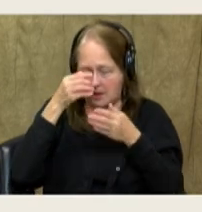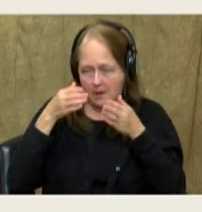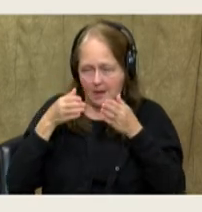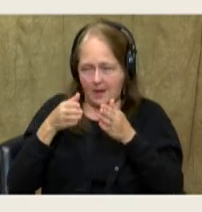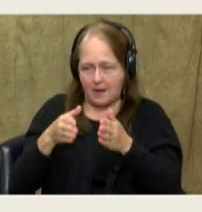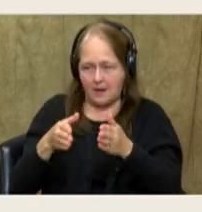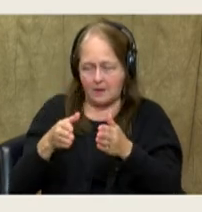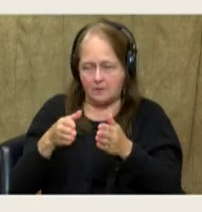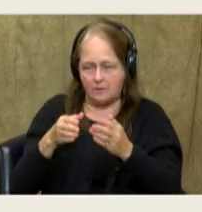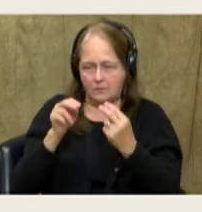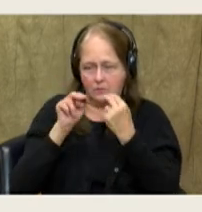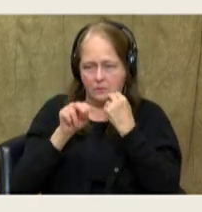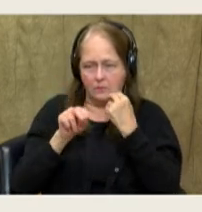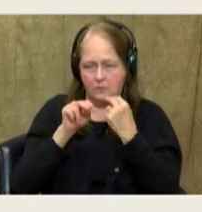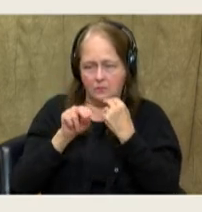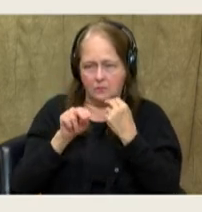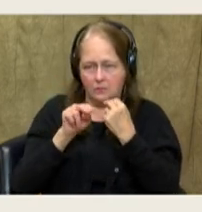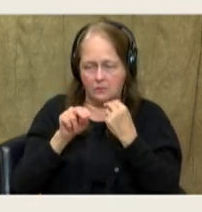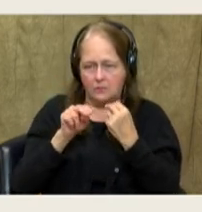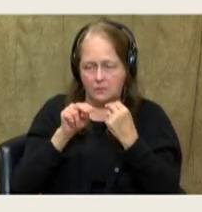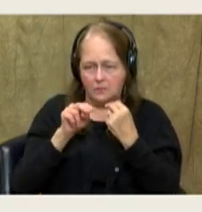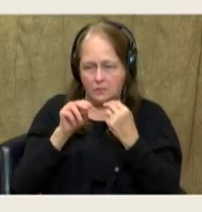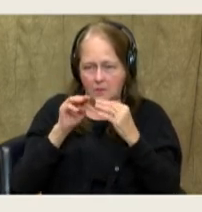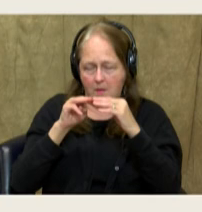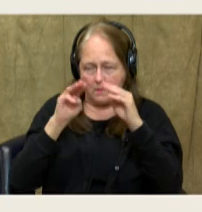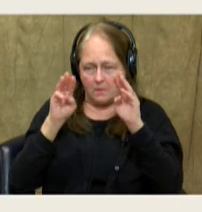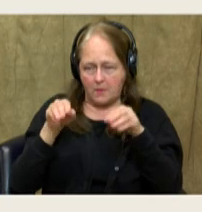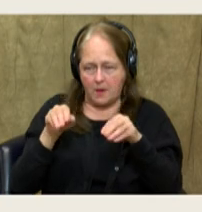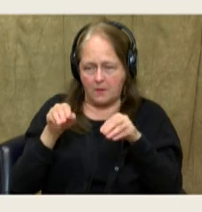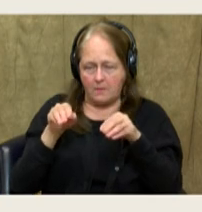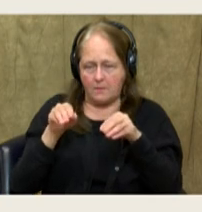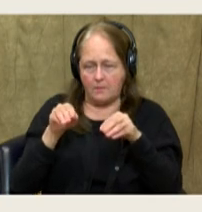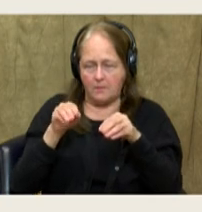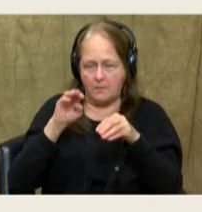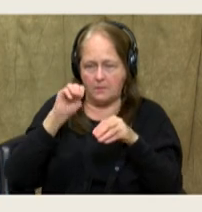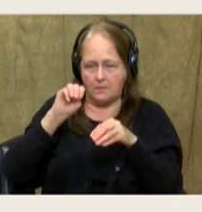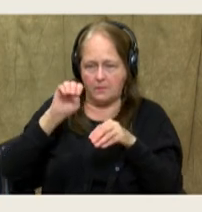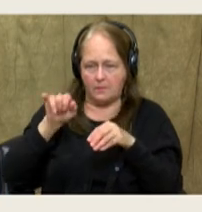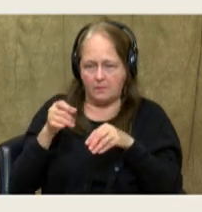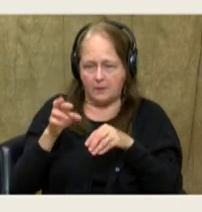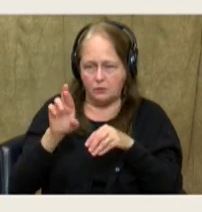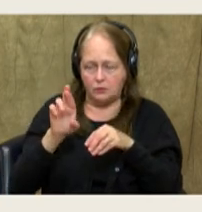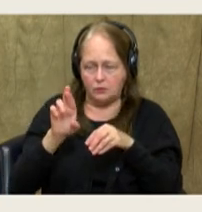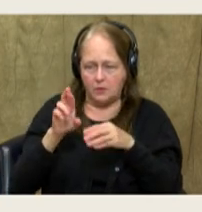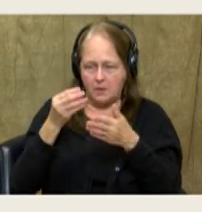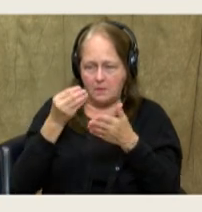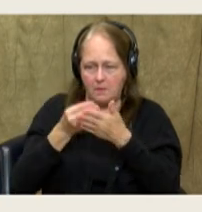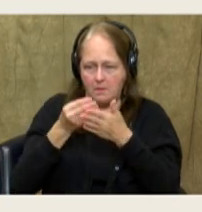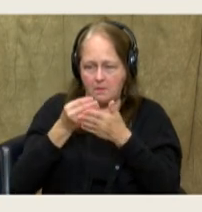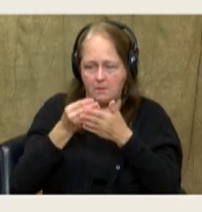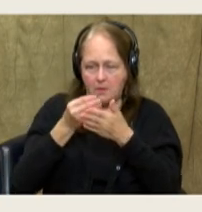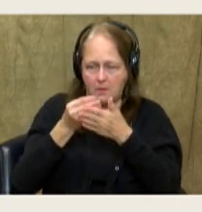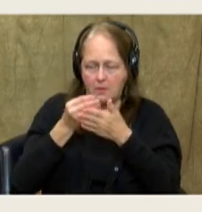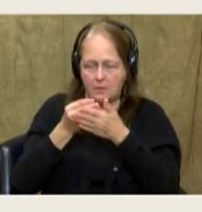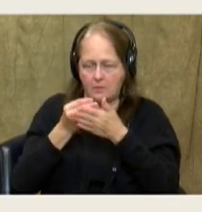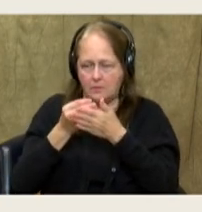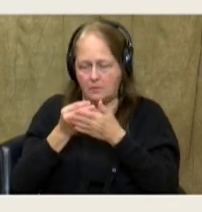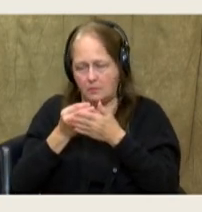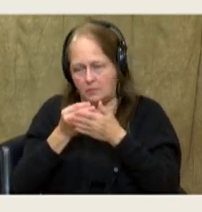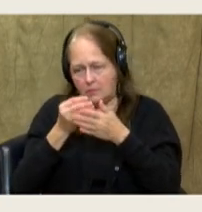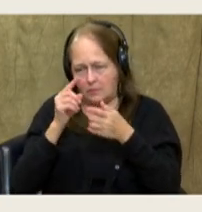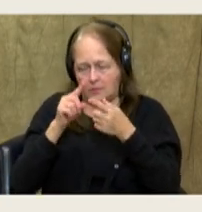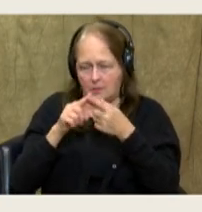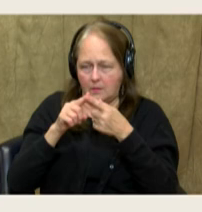map. They put major money into an infrastructure project